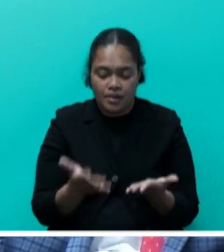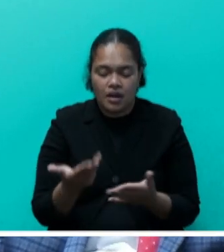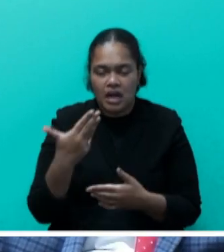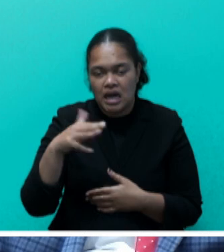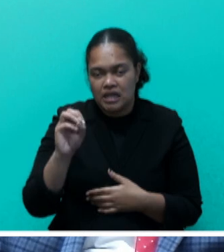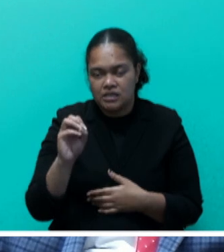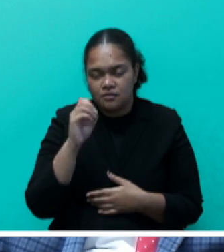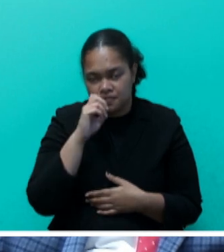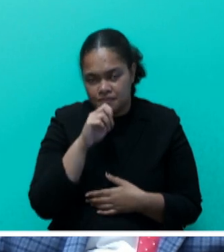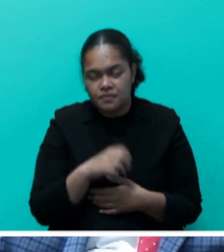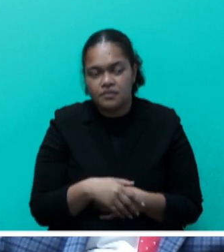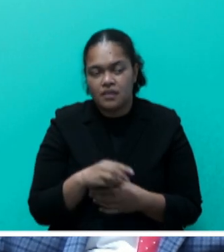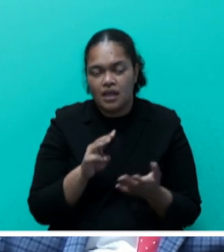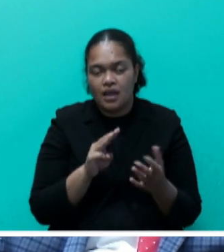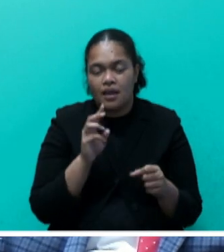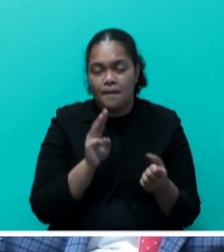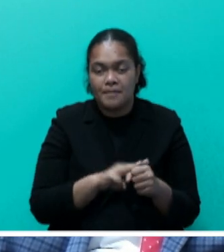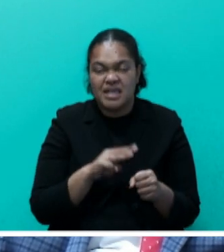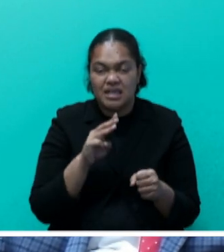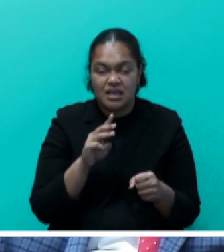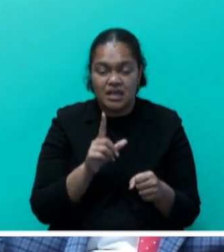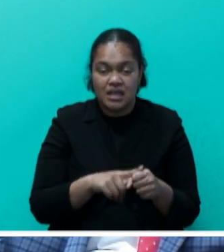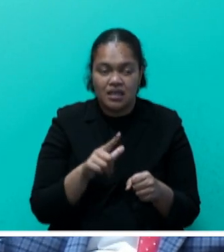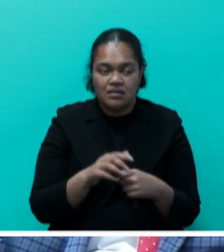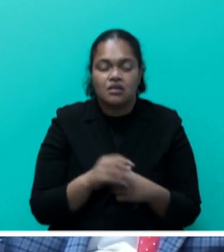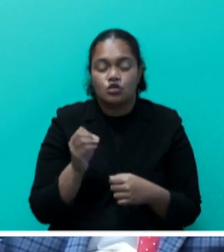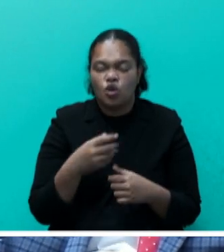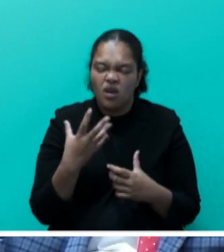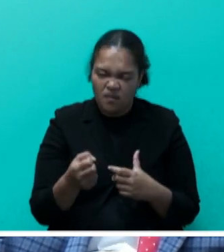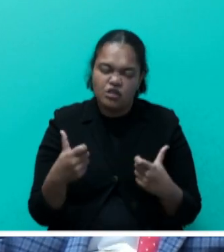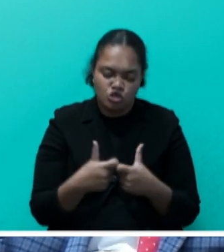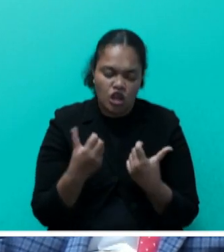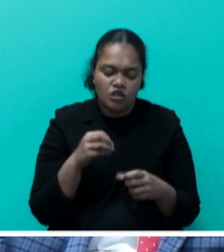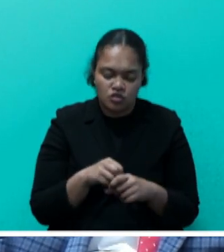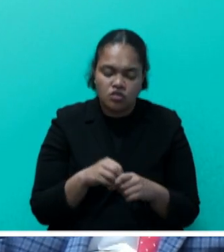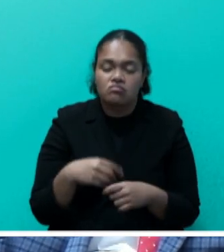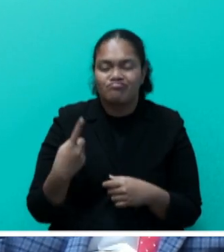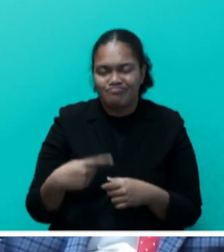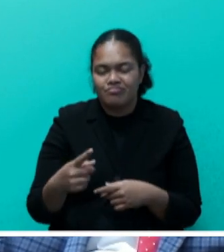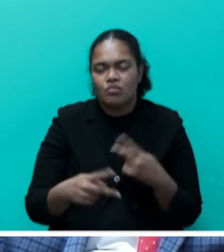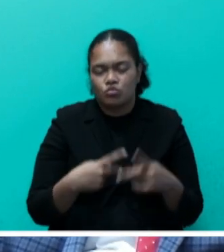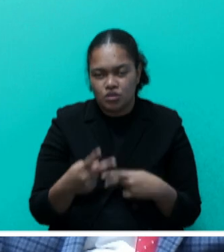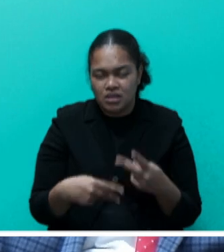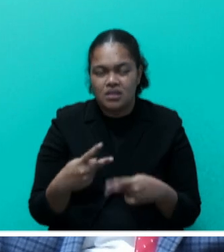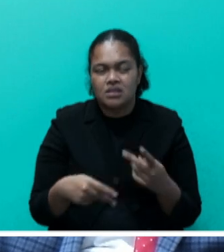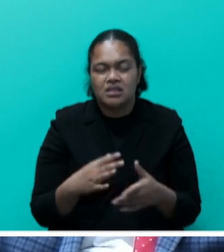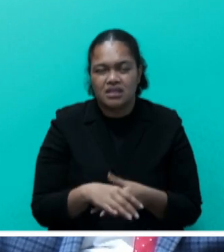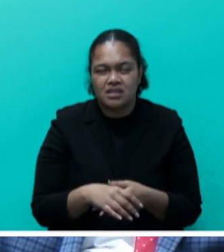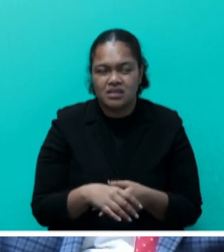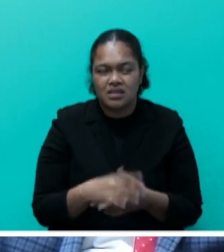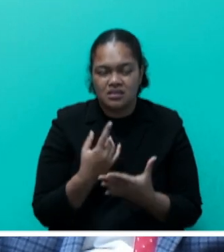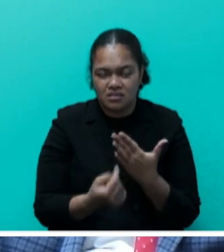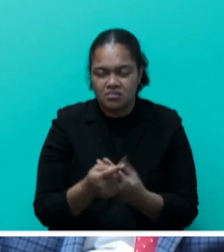MLD. However, the plant now faces operational challenges, frequently processing raw water, exceeding its